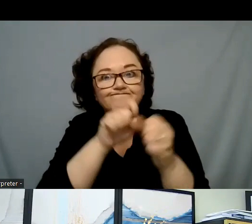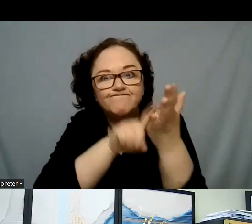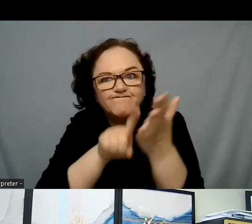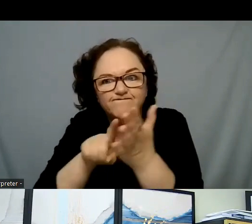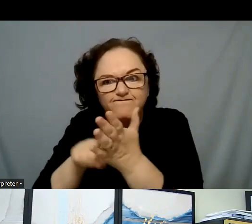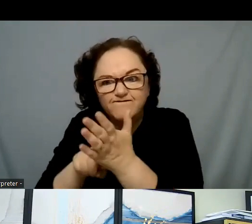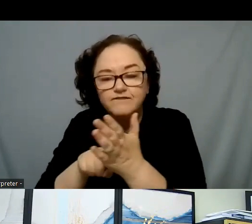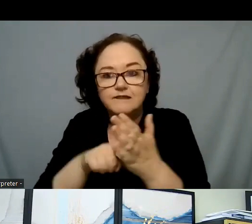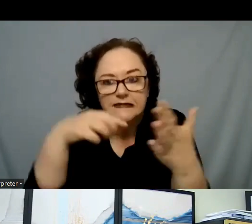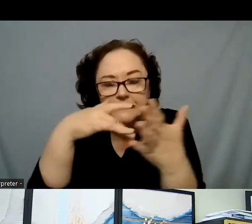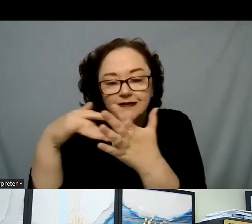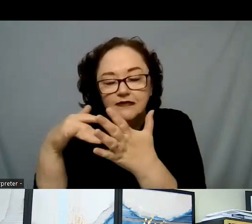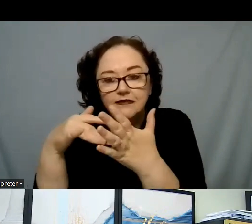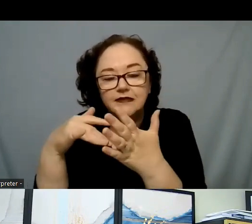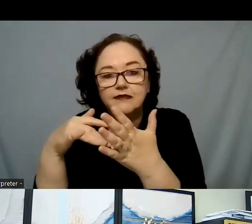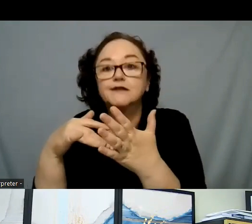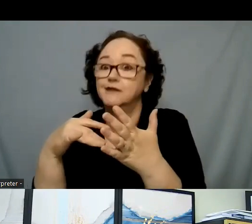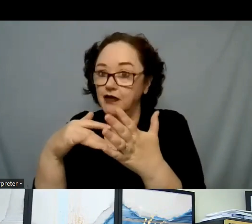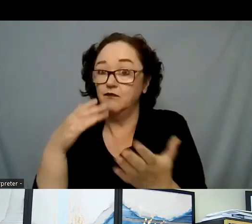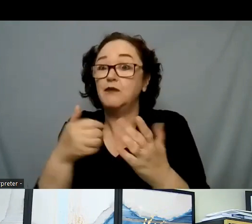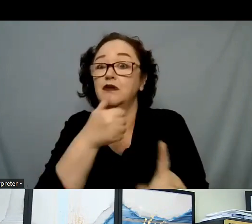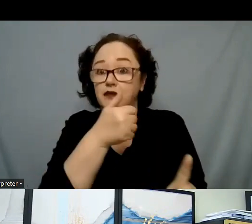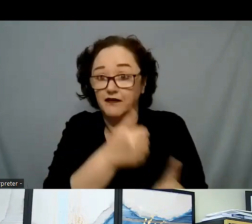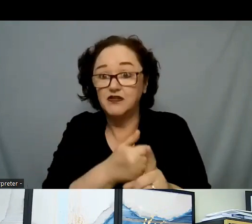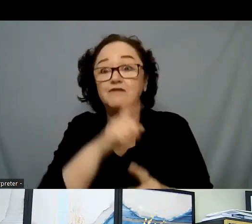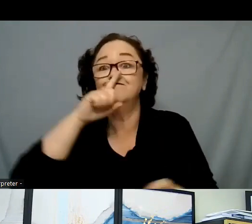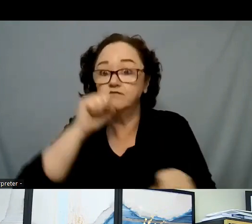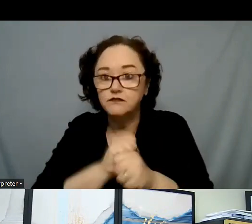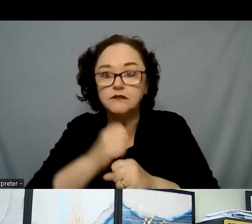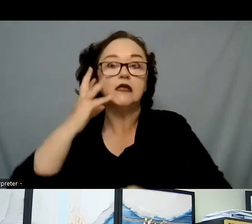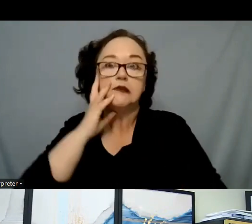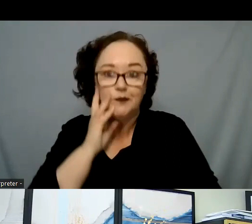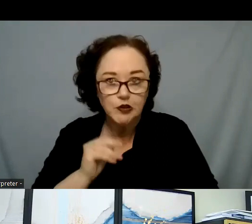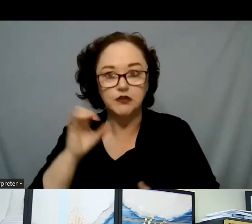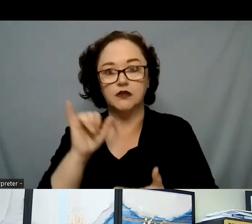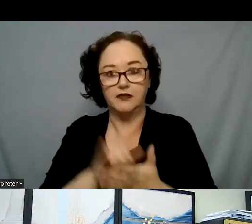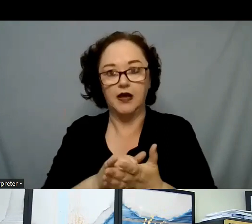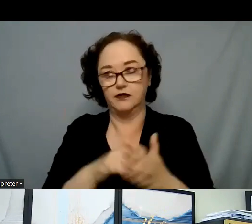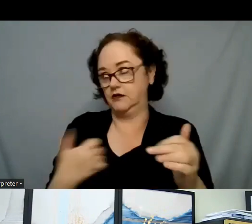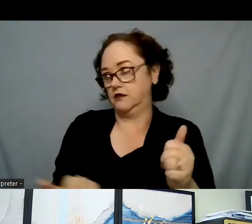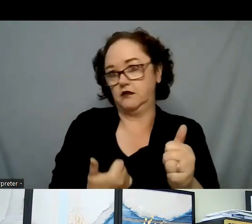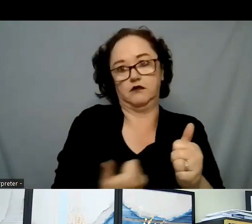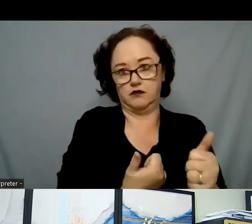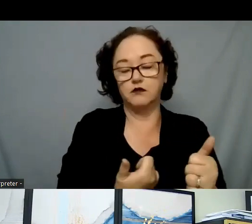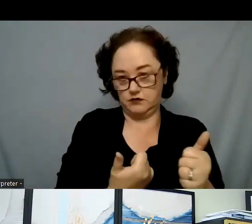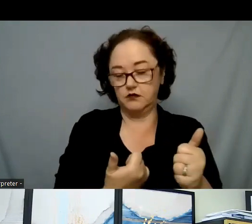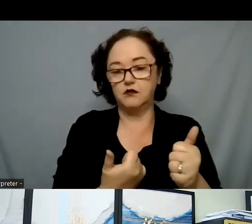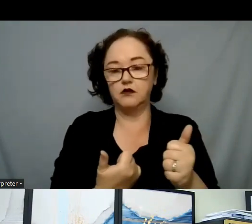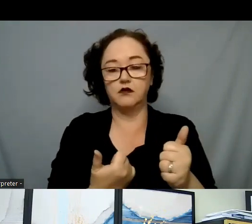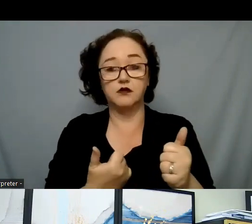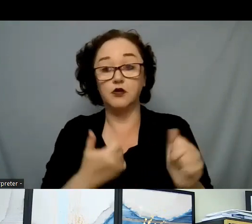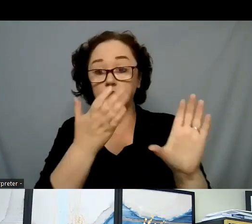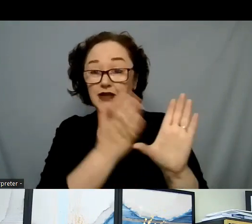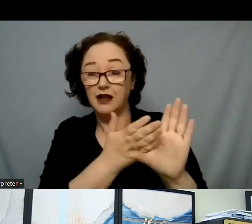that may be their lived experience, which now moves it from being something of a psychological nature to it's something that